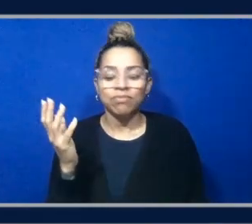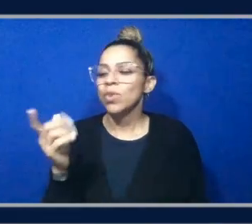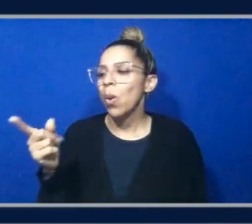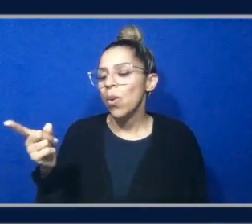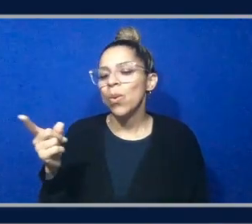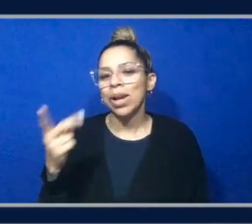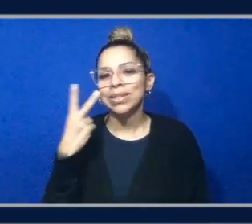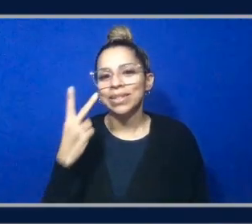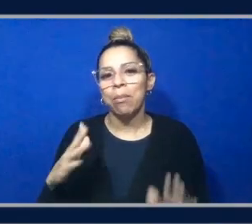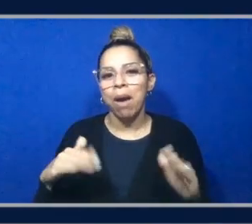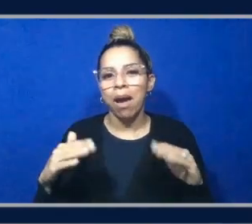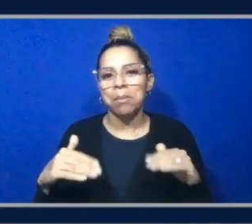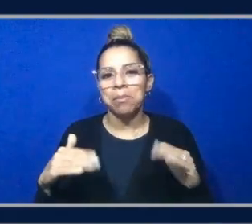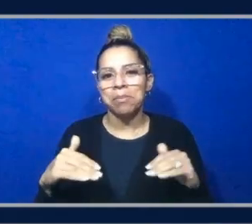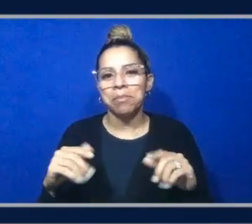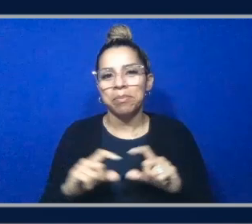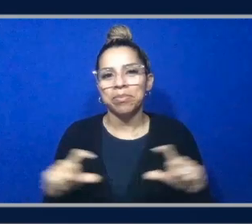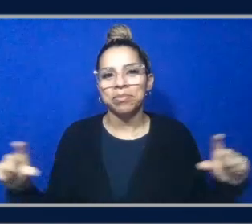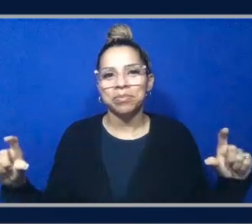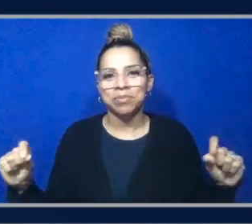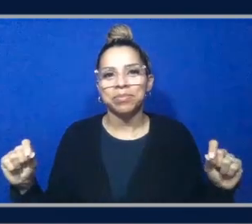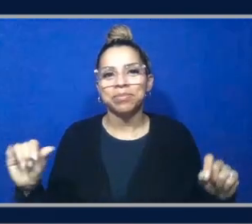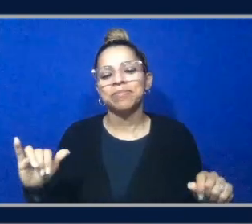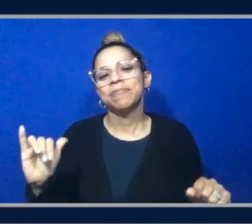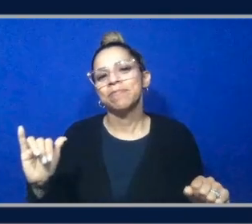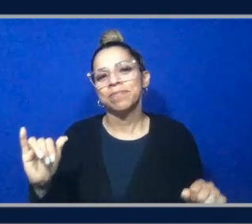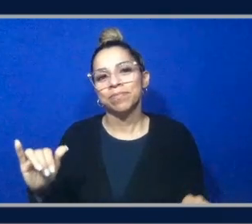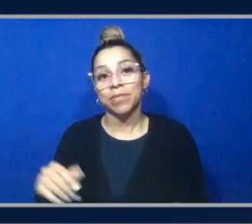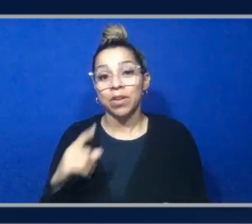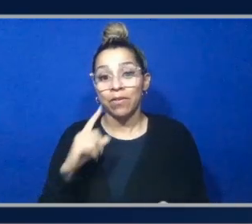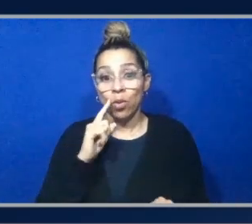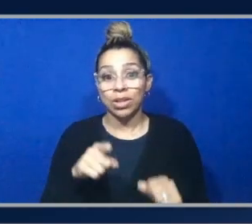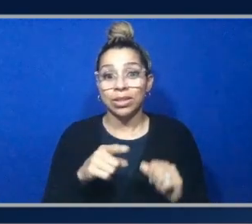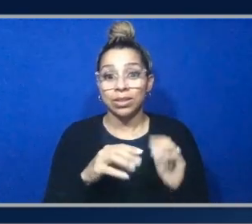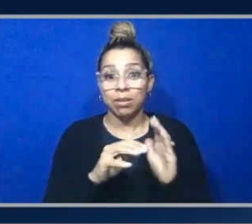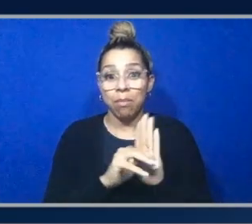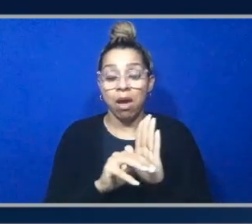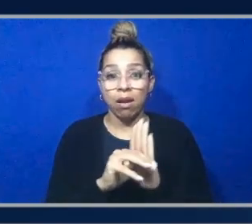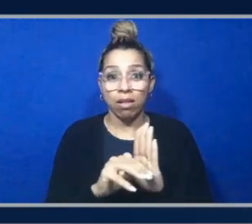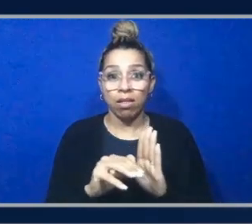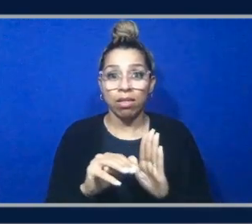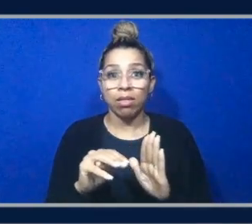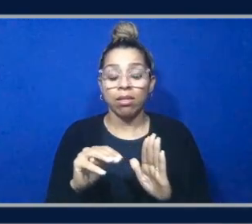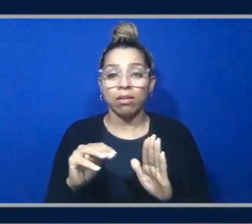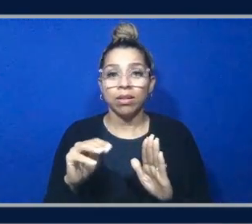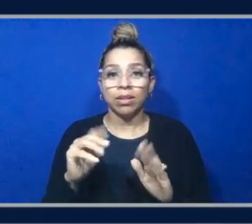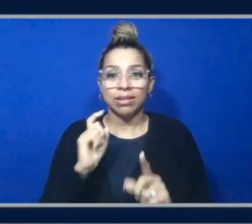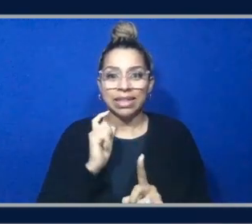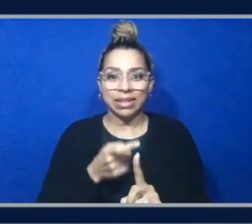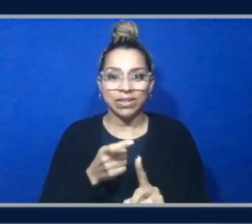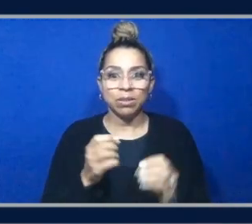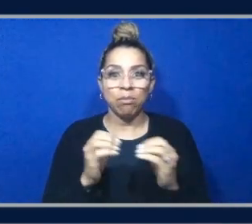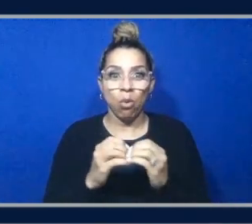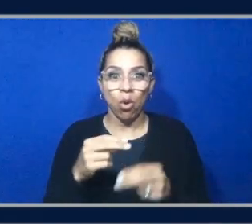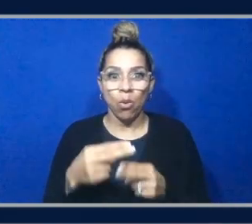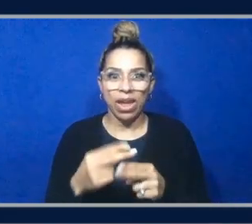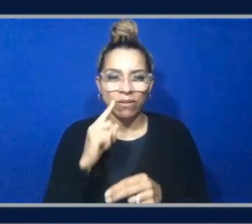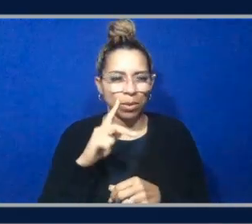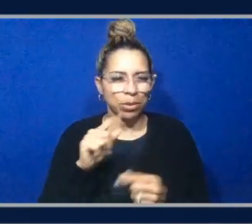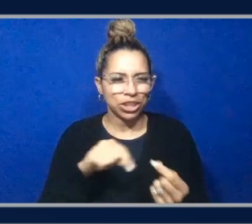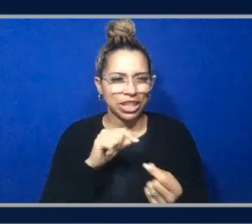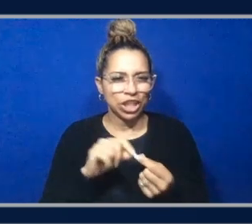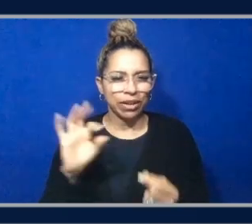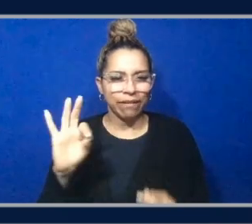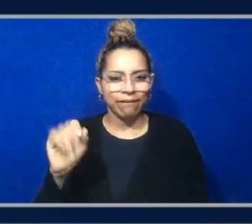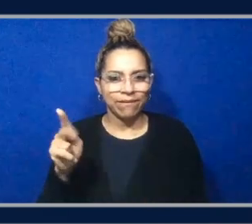Exactly. It says on the bottom. So with the model attributes much more weight to particular features in production compared to